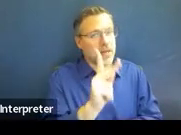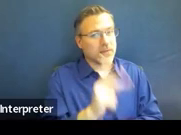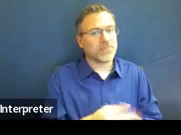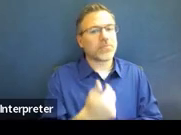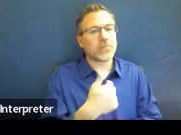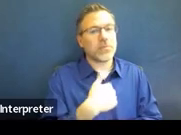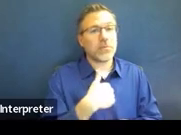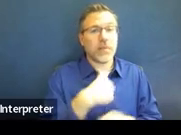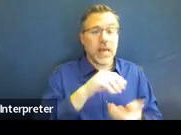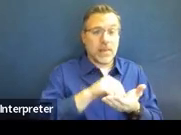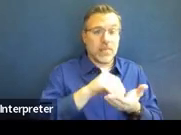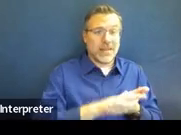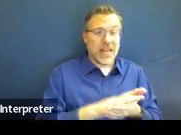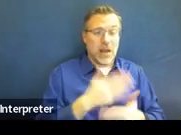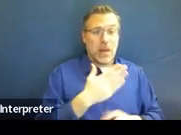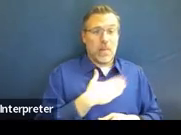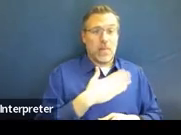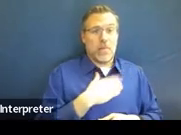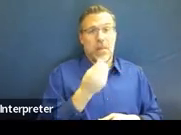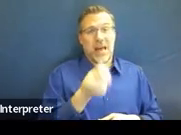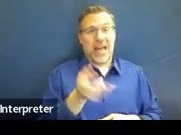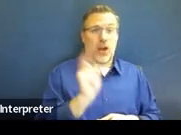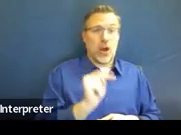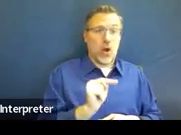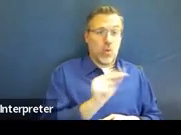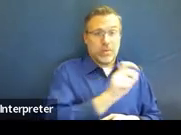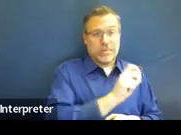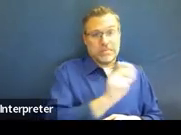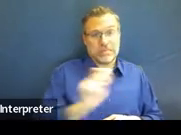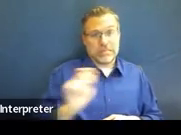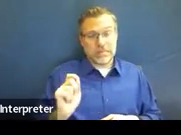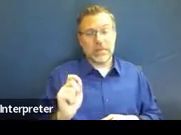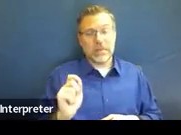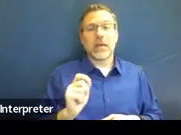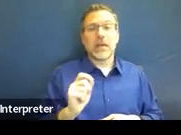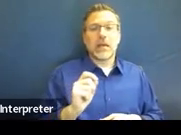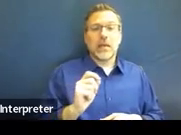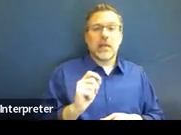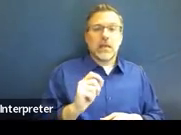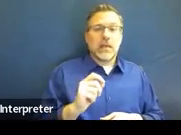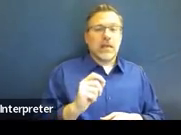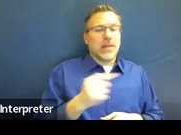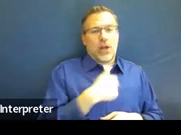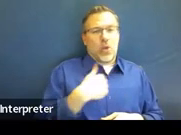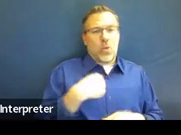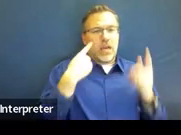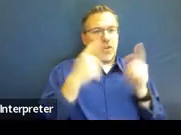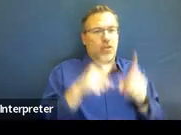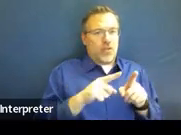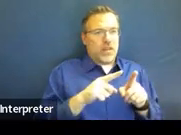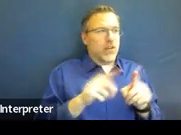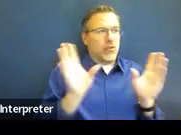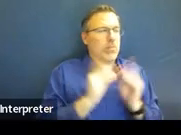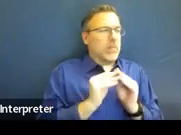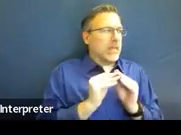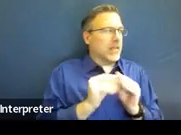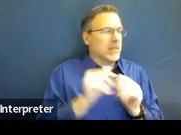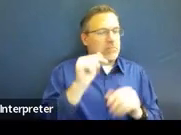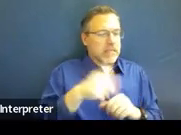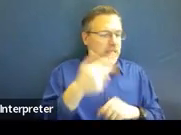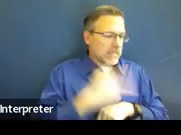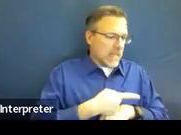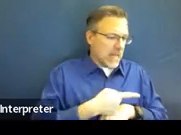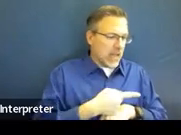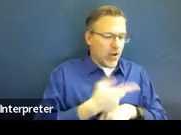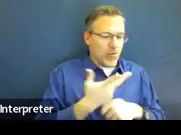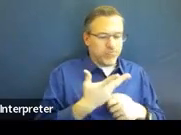my own text within the date saying, like, when we agreed to meet, like, you know, like, and then having them put the date they signed it. So,